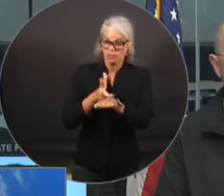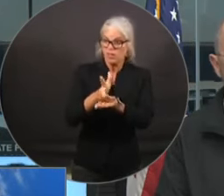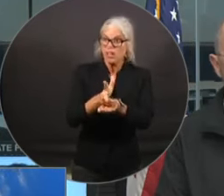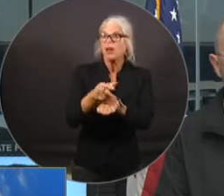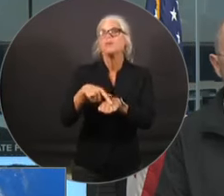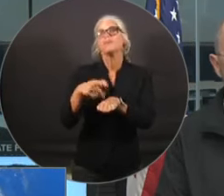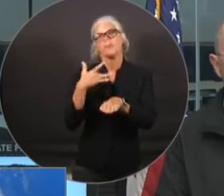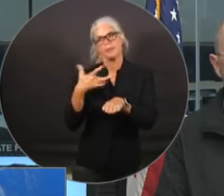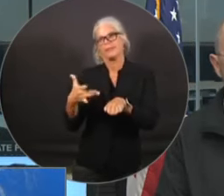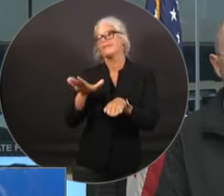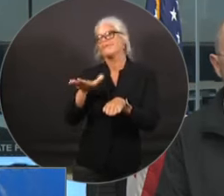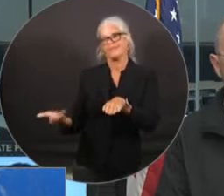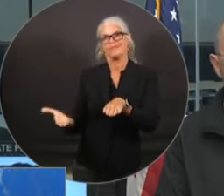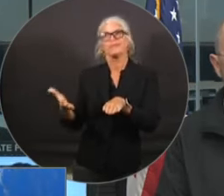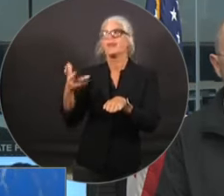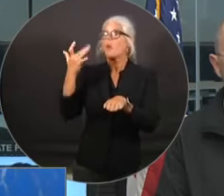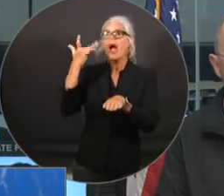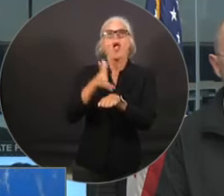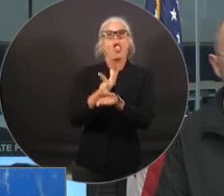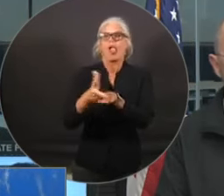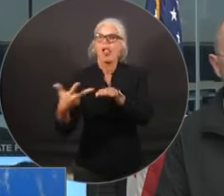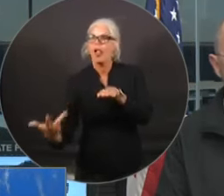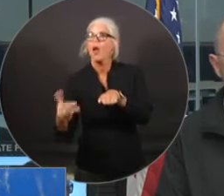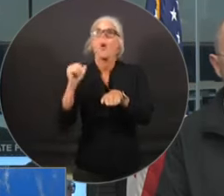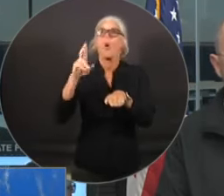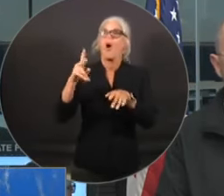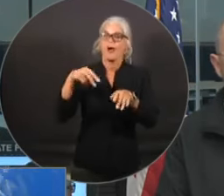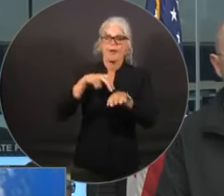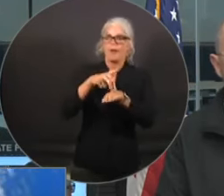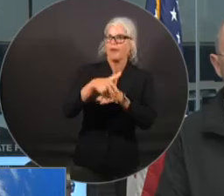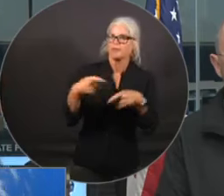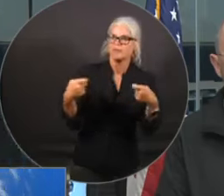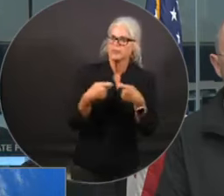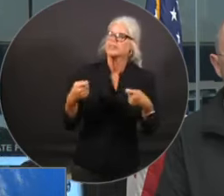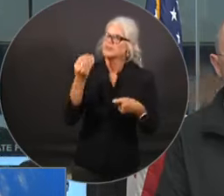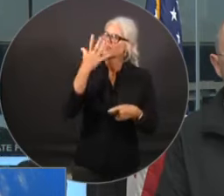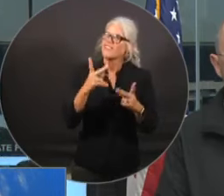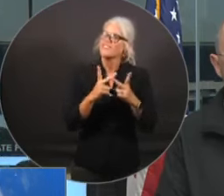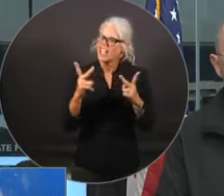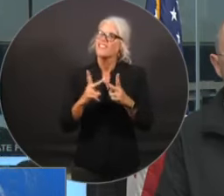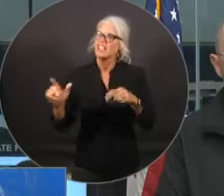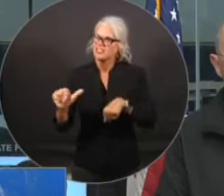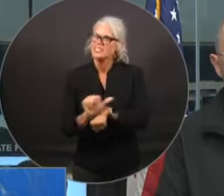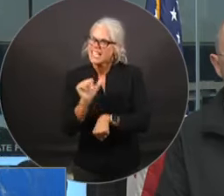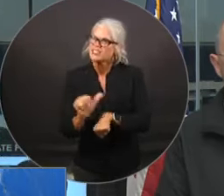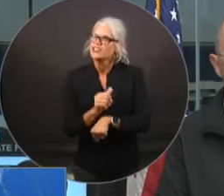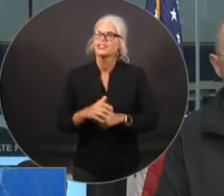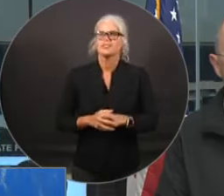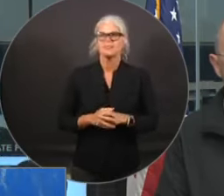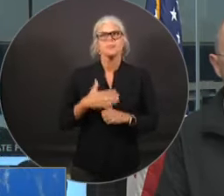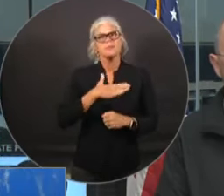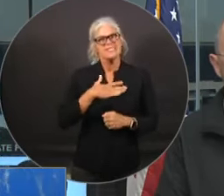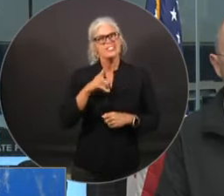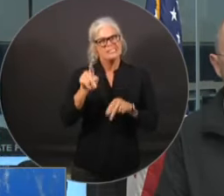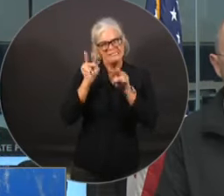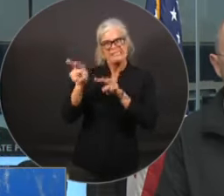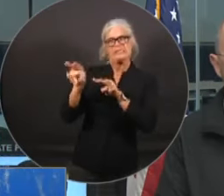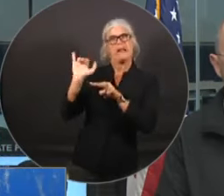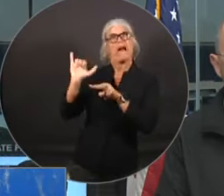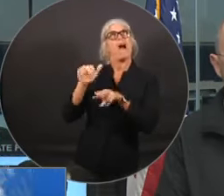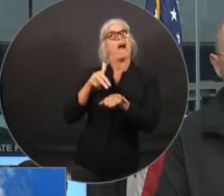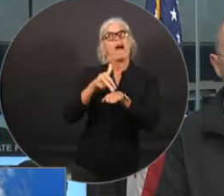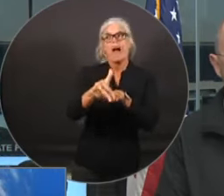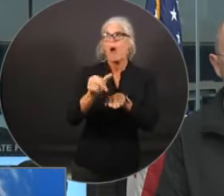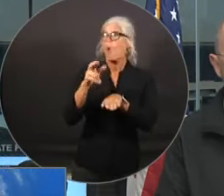drive through the flood water. So it is a hazard and please heed that advice. We have requested